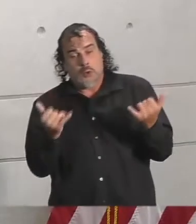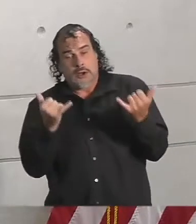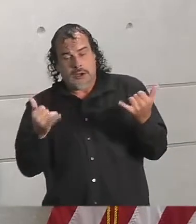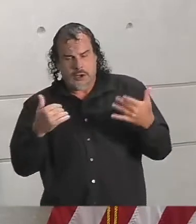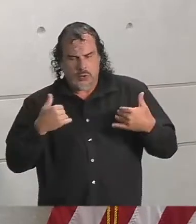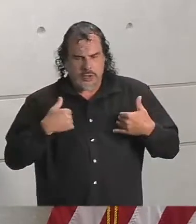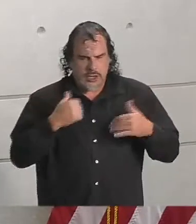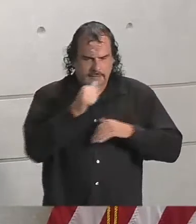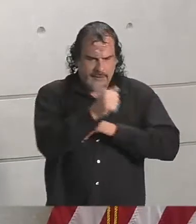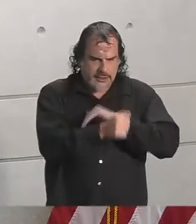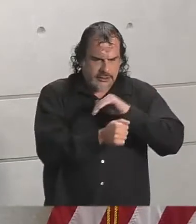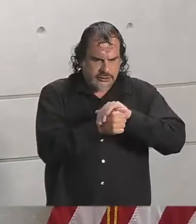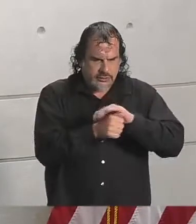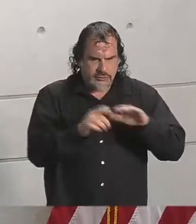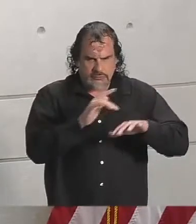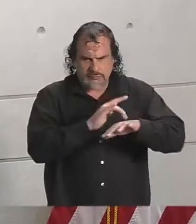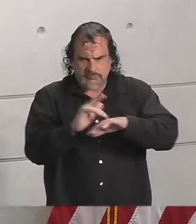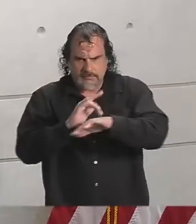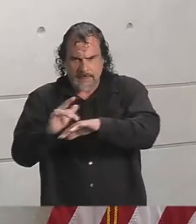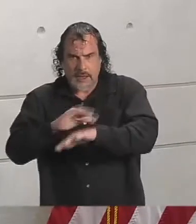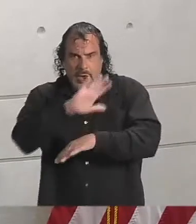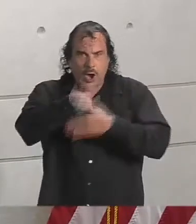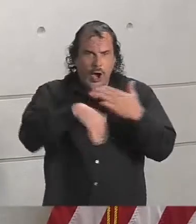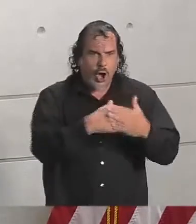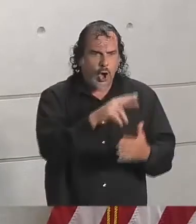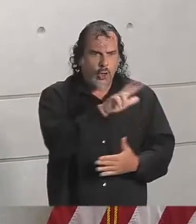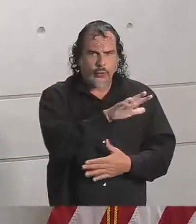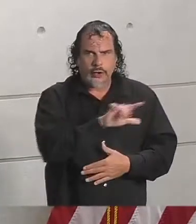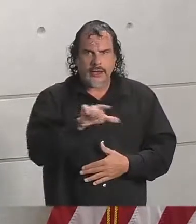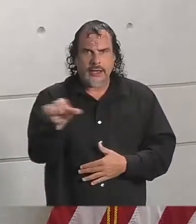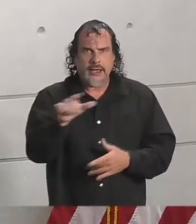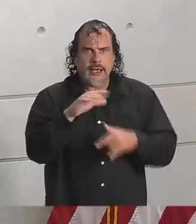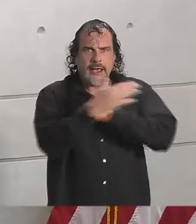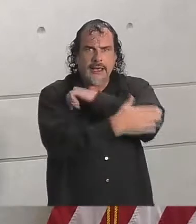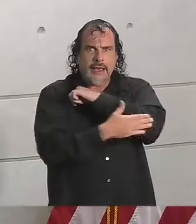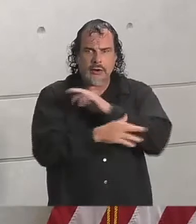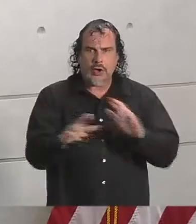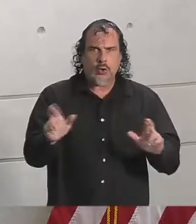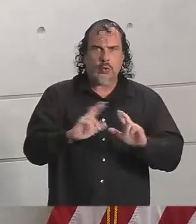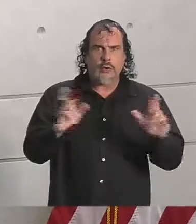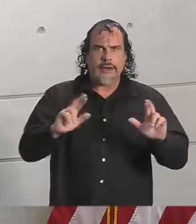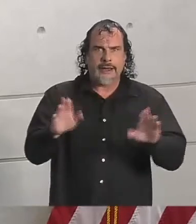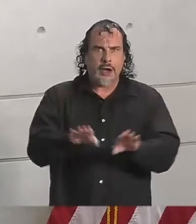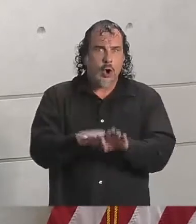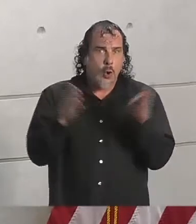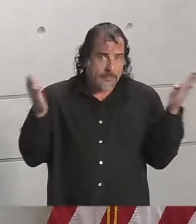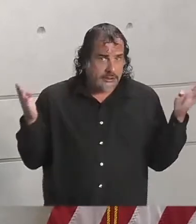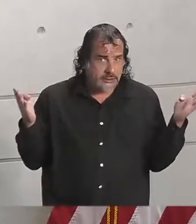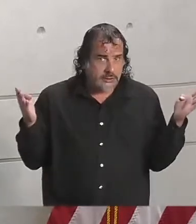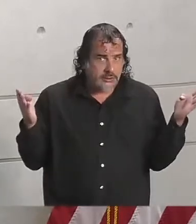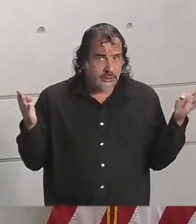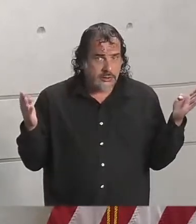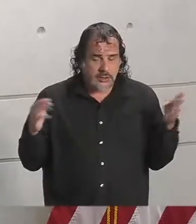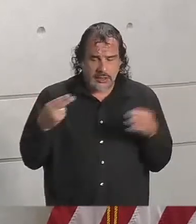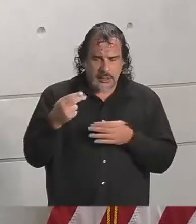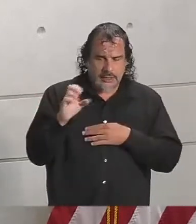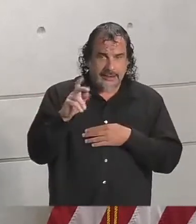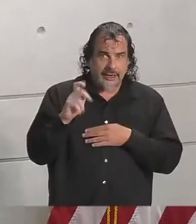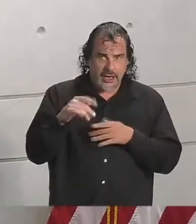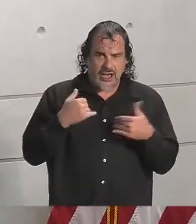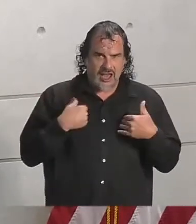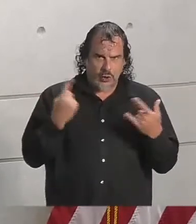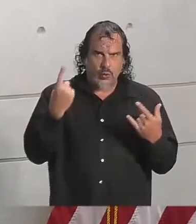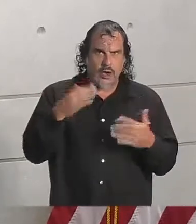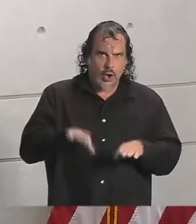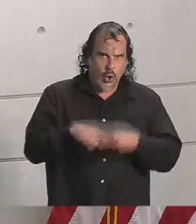shelters available in all of the lower three coastal counties, either on standby or currently already open. Hancock County does have one open